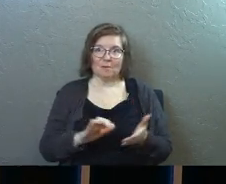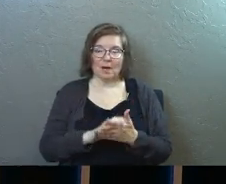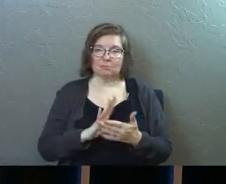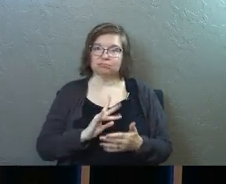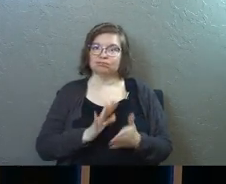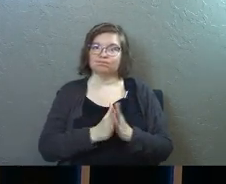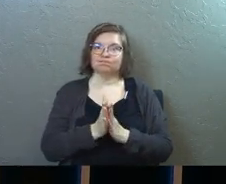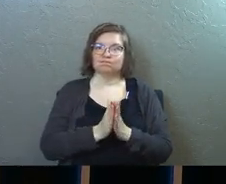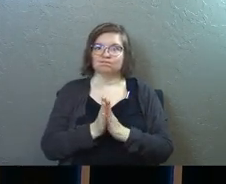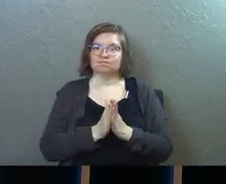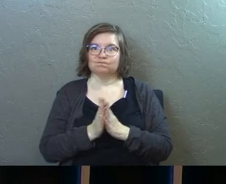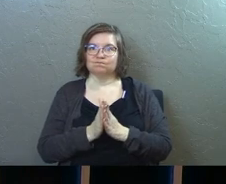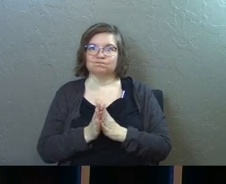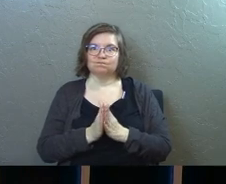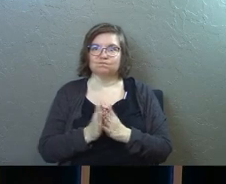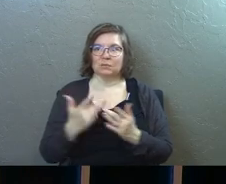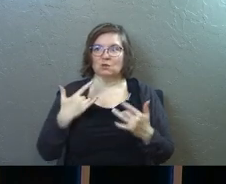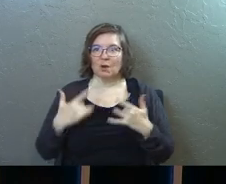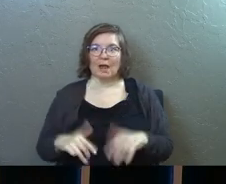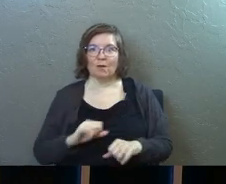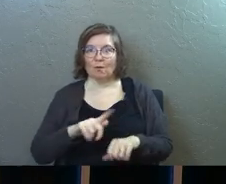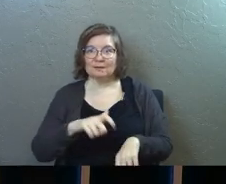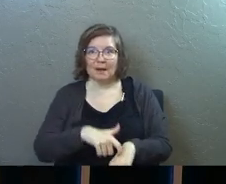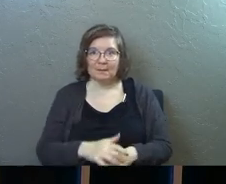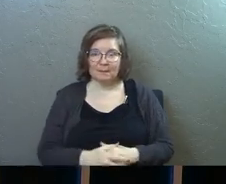when you're naked all the time?